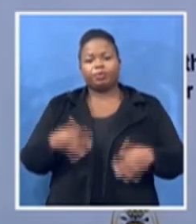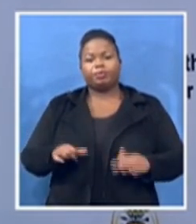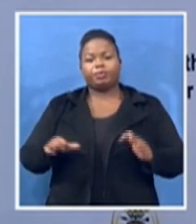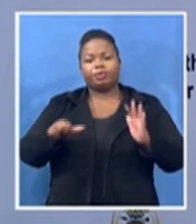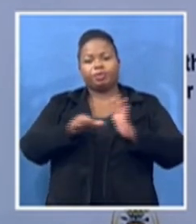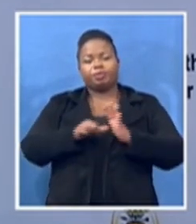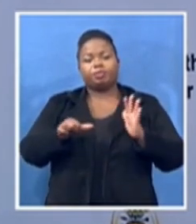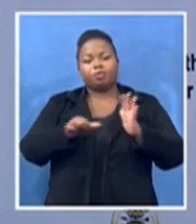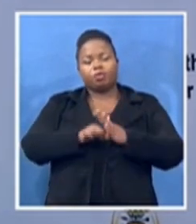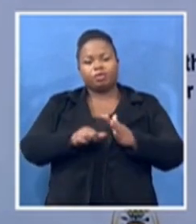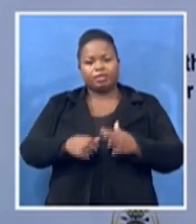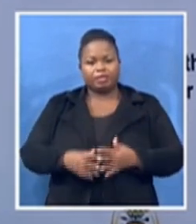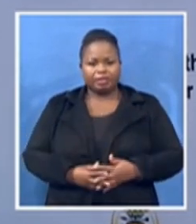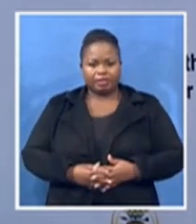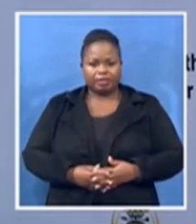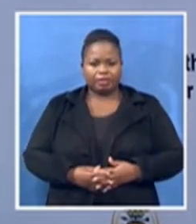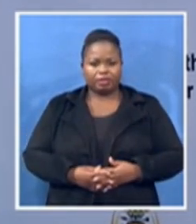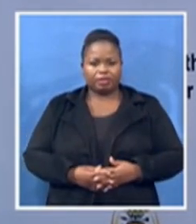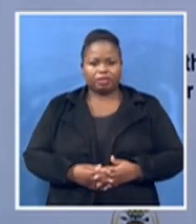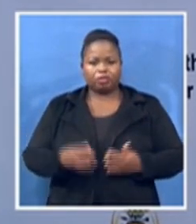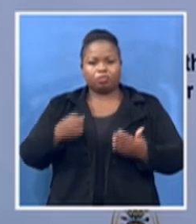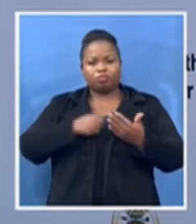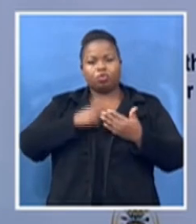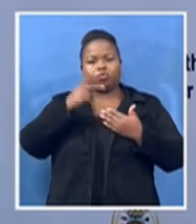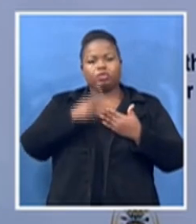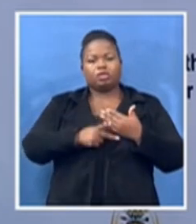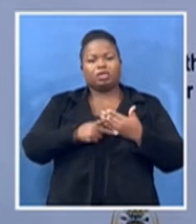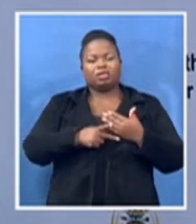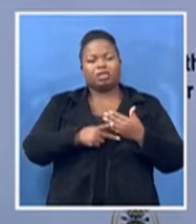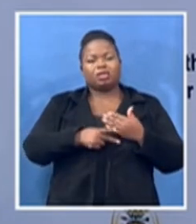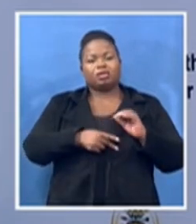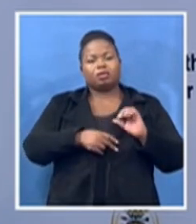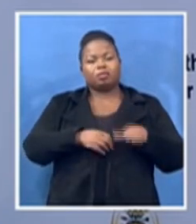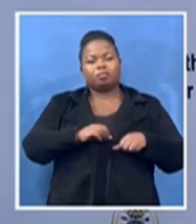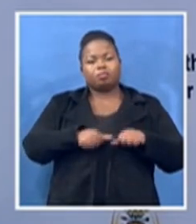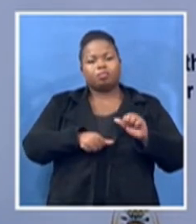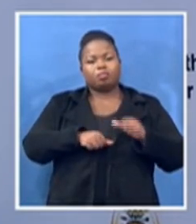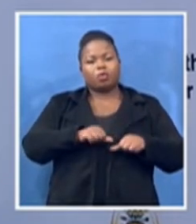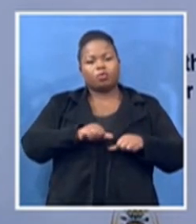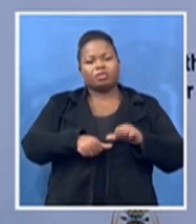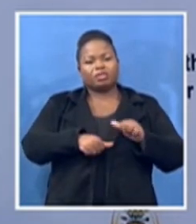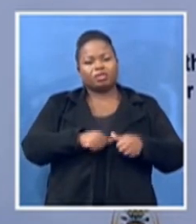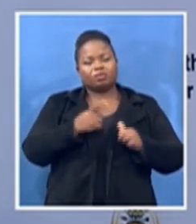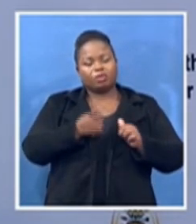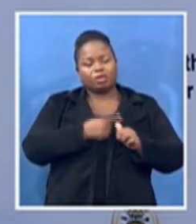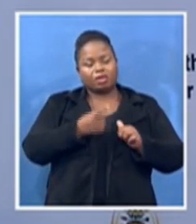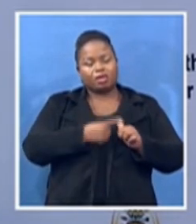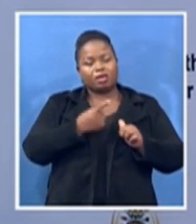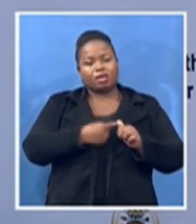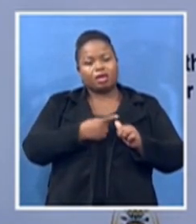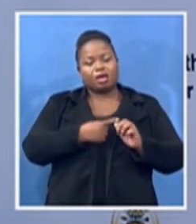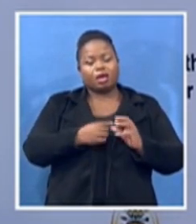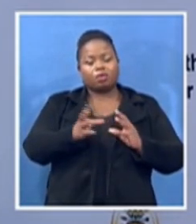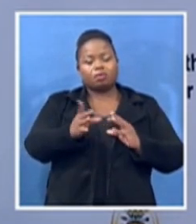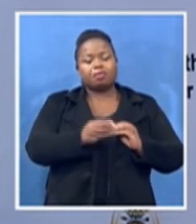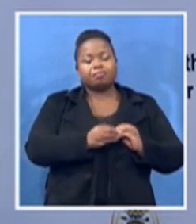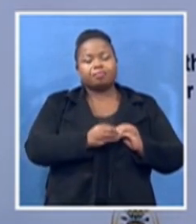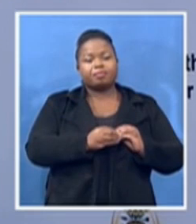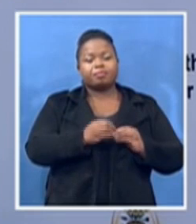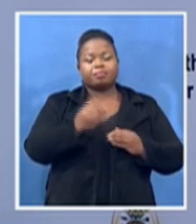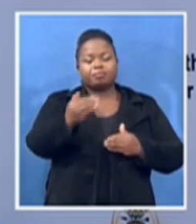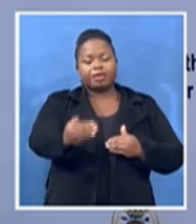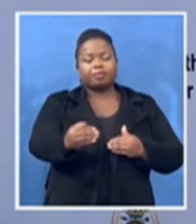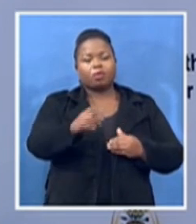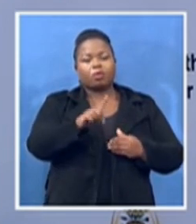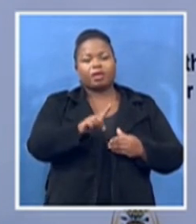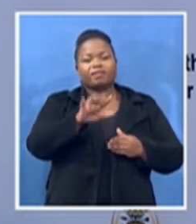process of the countdown of 150th anniversary of Ma-Shalot Ma